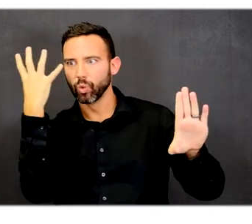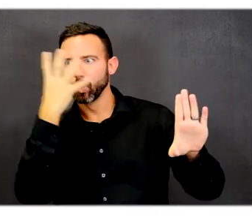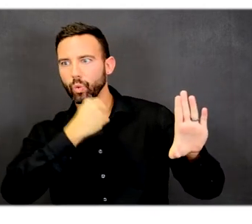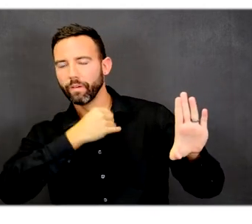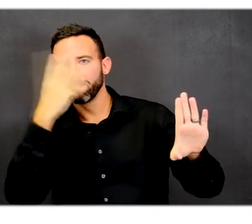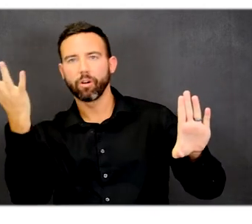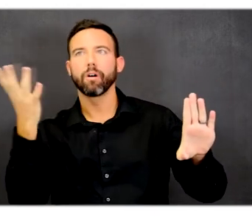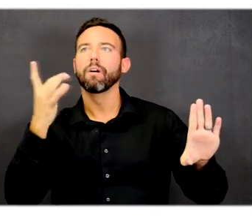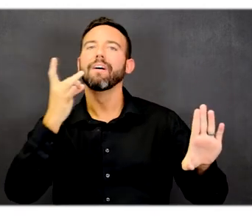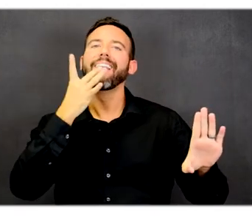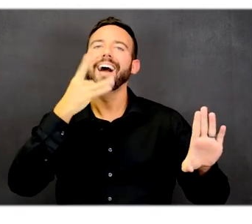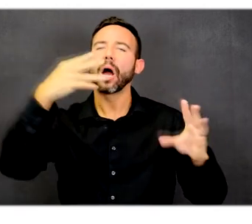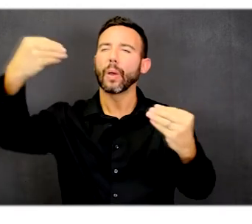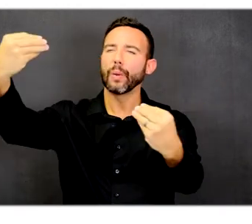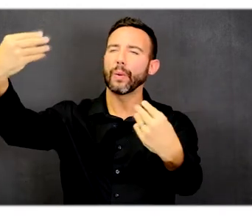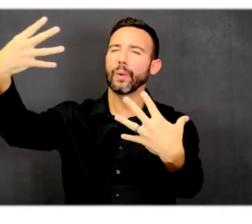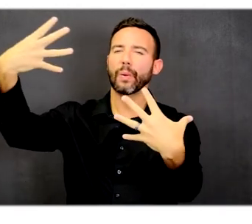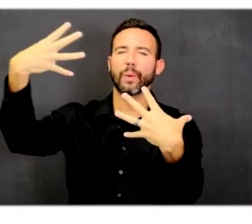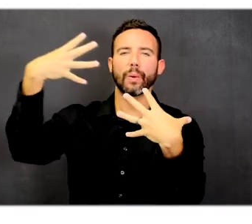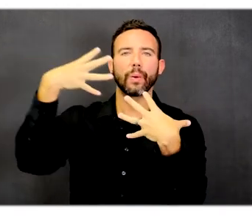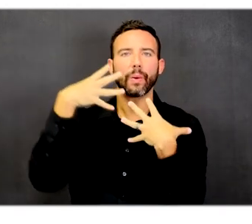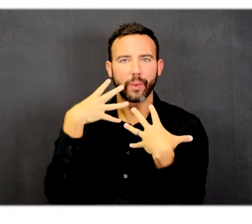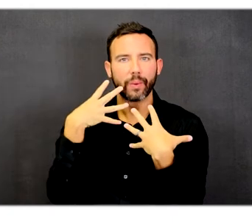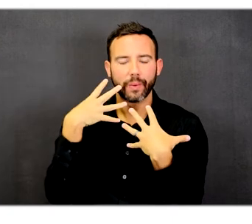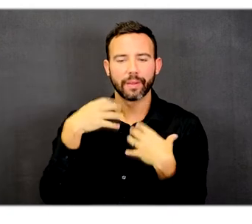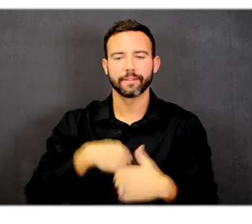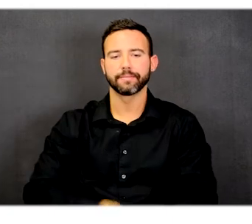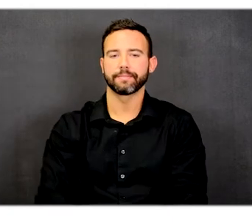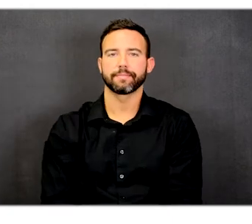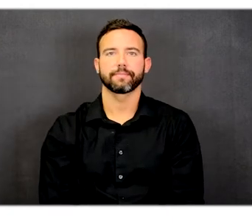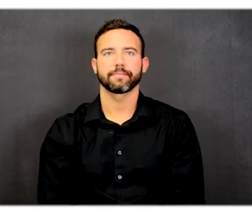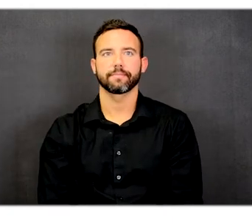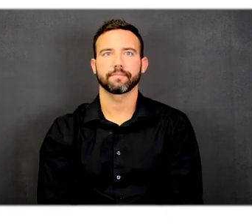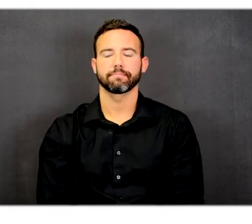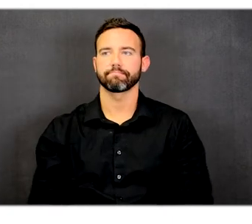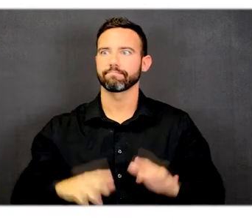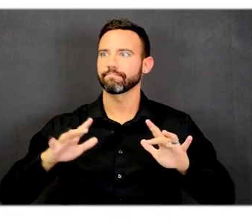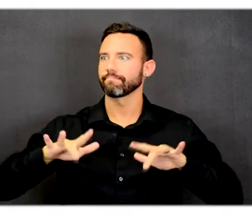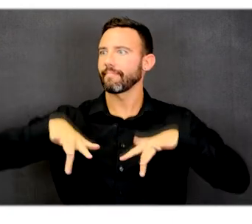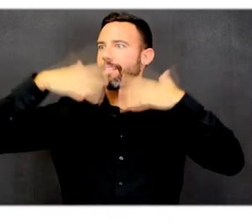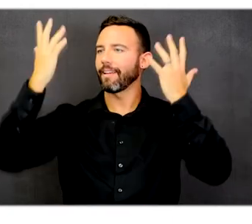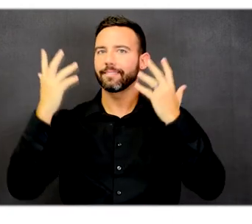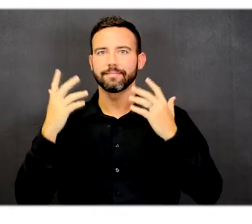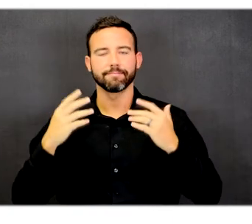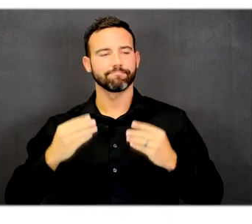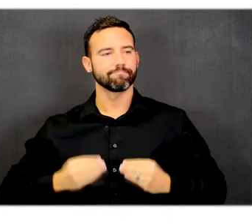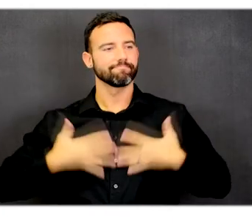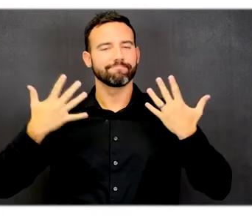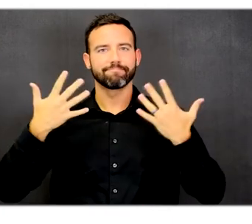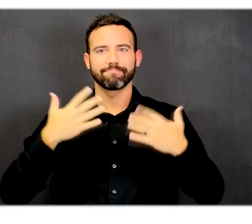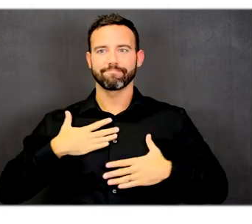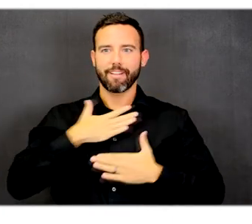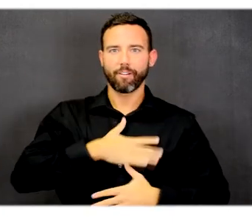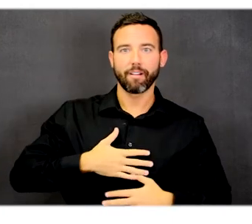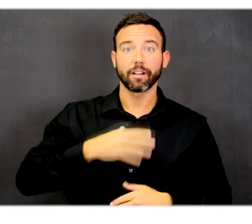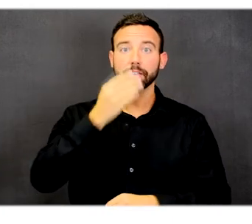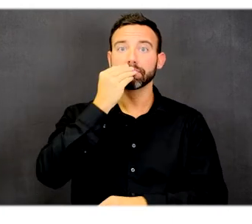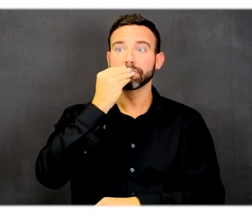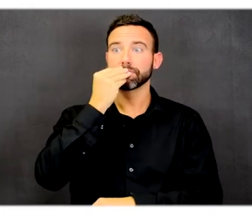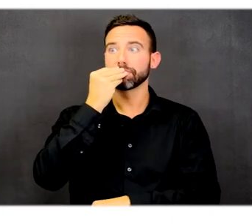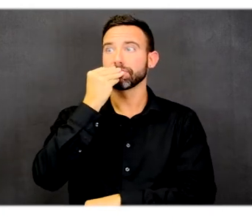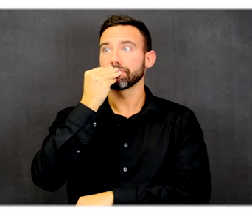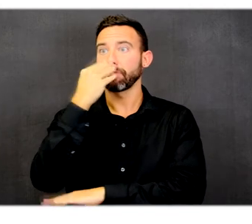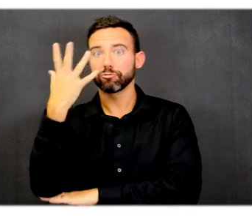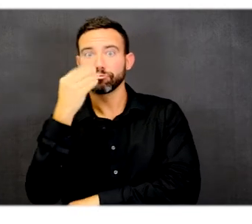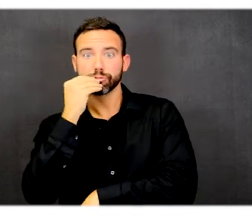lot of daylight into this area. It is a very light, engaging area that can be used not just for lunch and dinner, but also